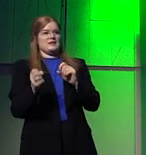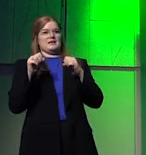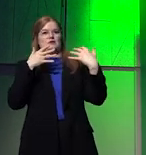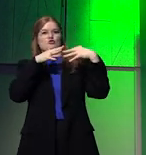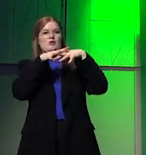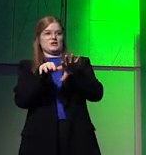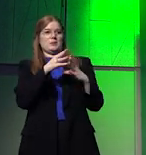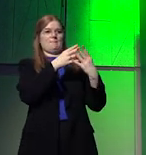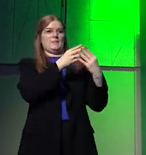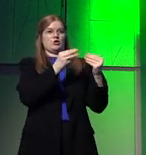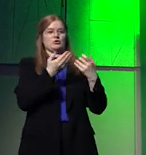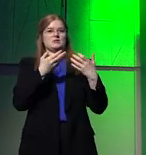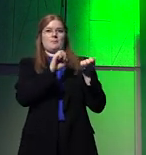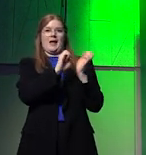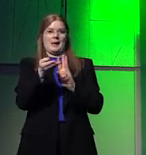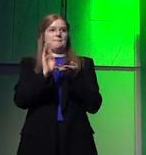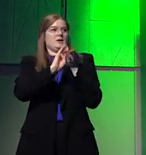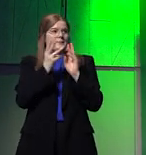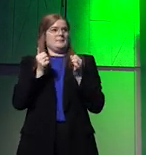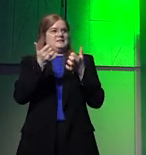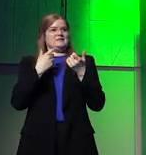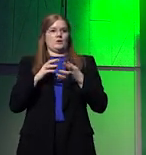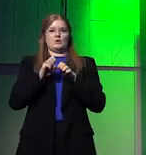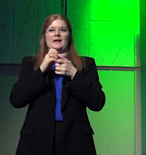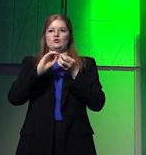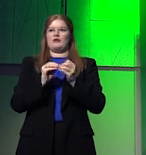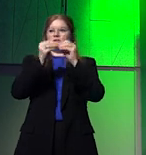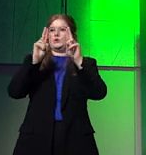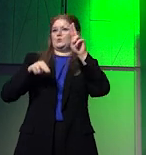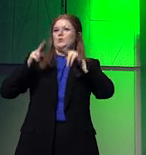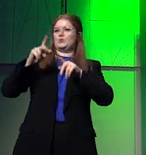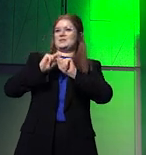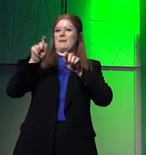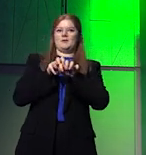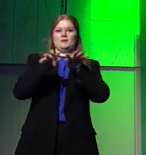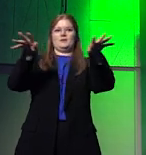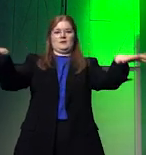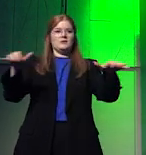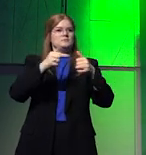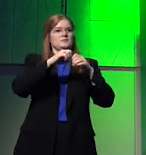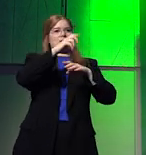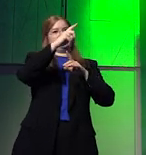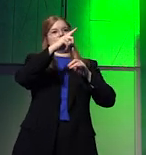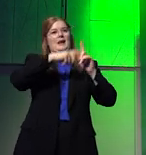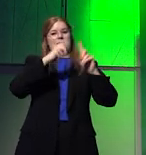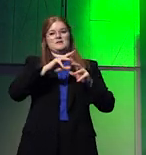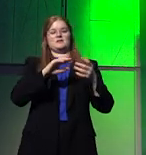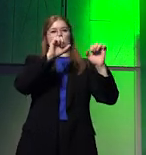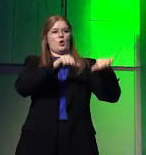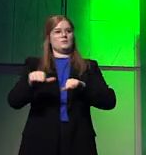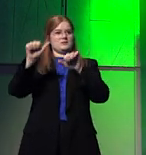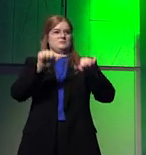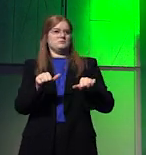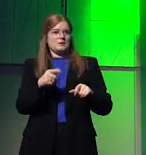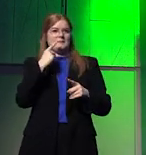mineral supply chains into an ability to create a new type of climate diplomacy, where it turns to countries of the global